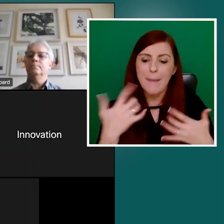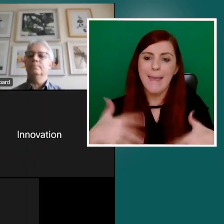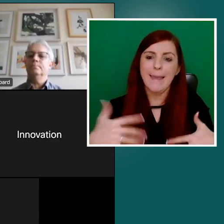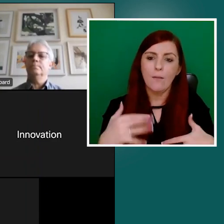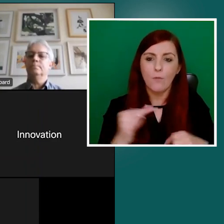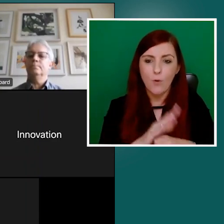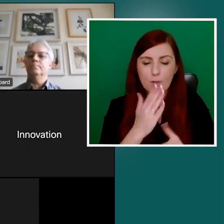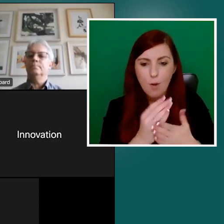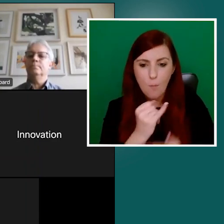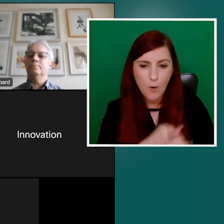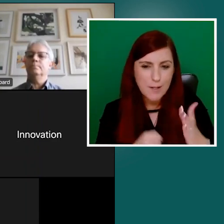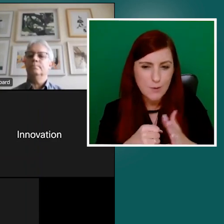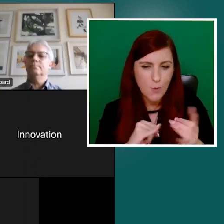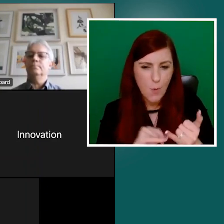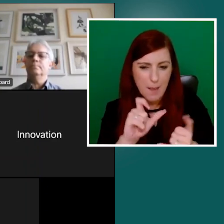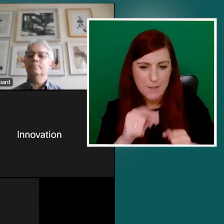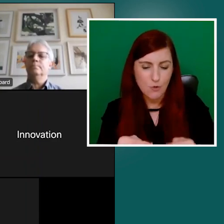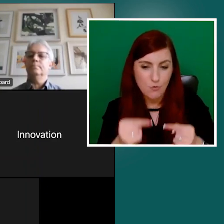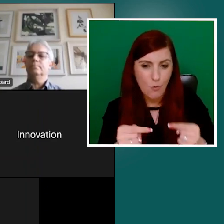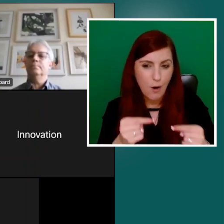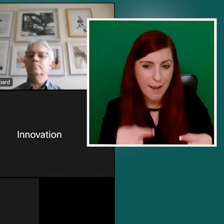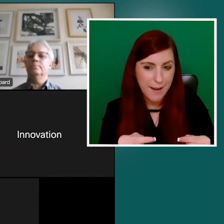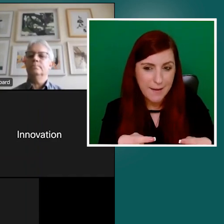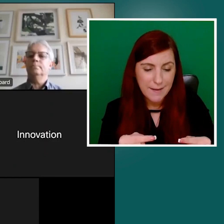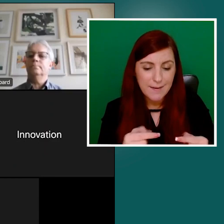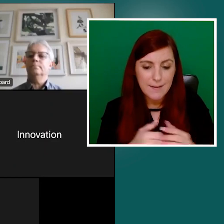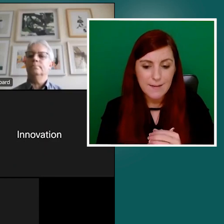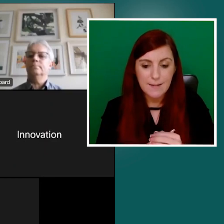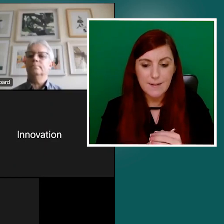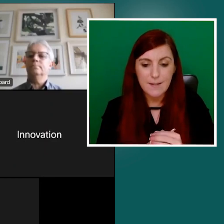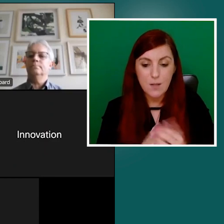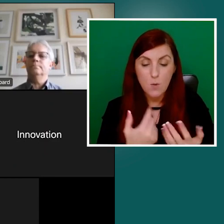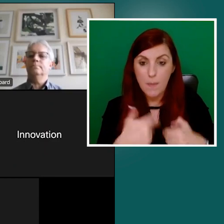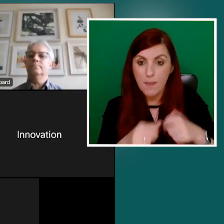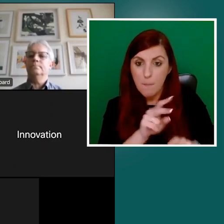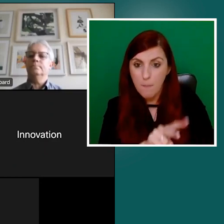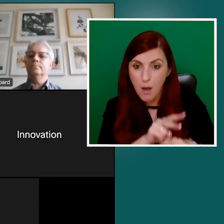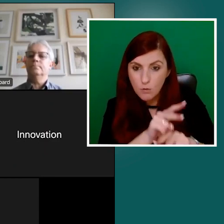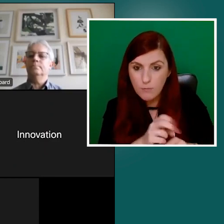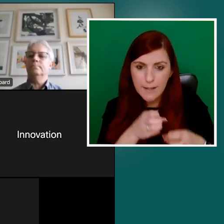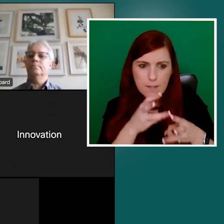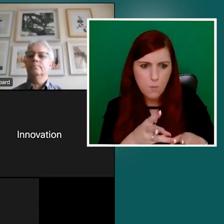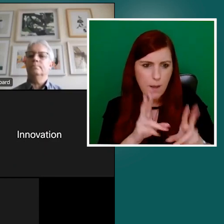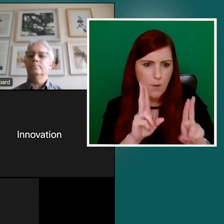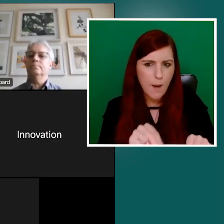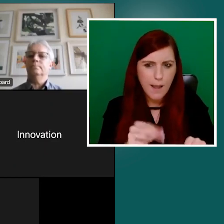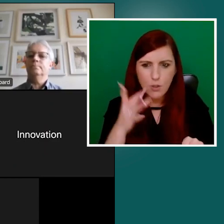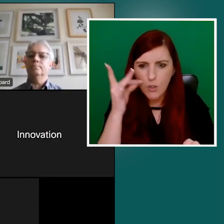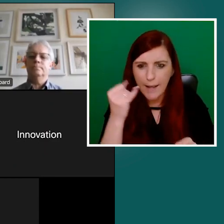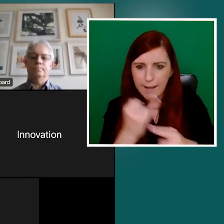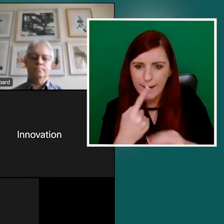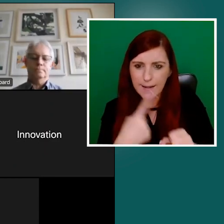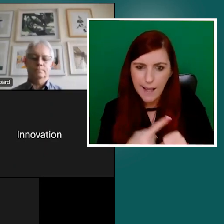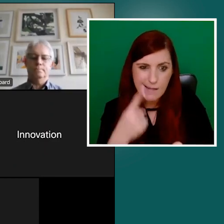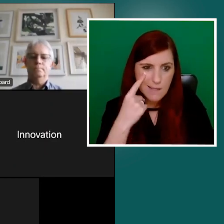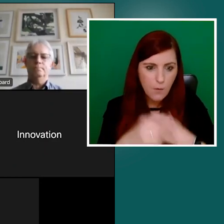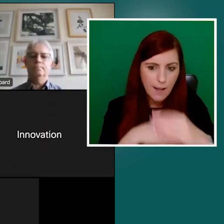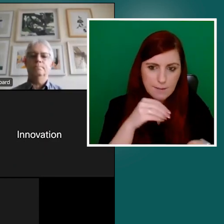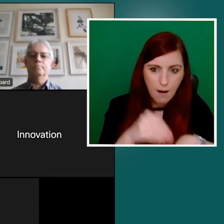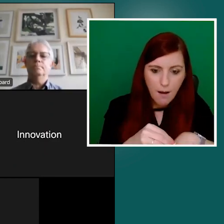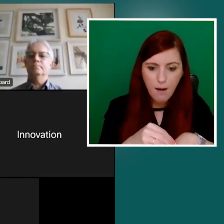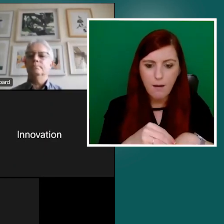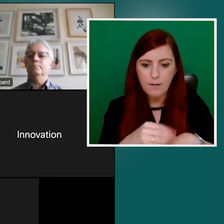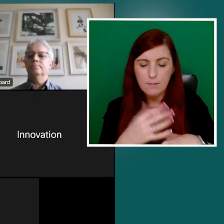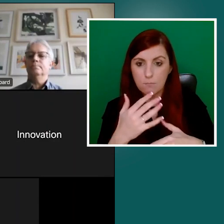monitoring then is a way then you can, you can check back in and see how that's going over time. Has there been progress, uh, and now are there new areas